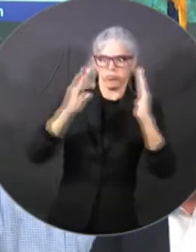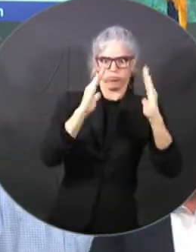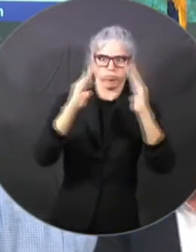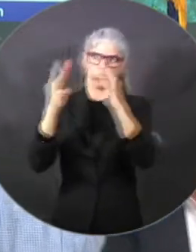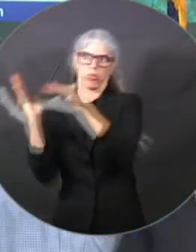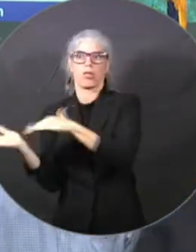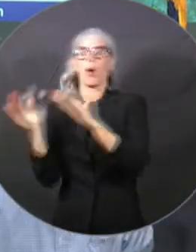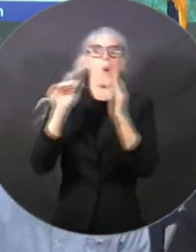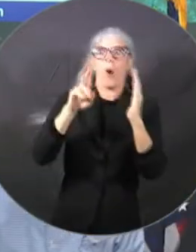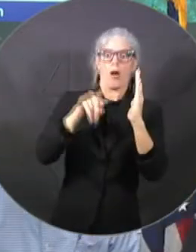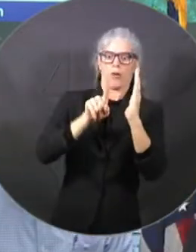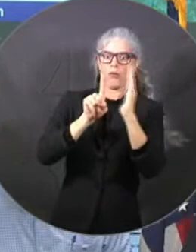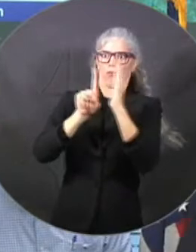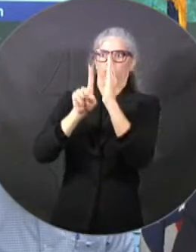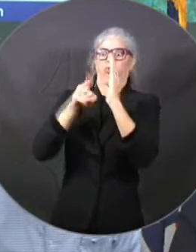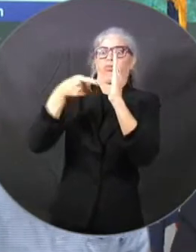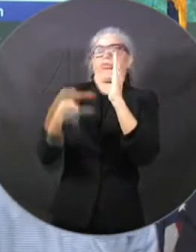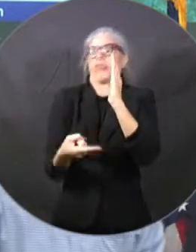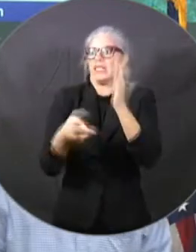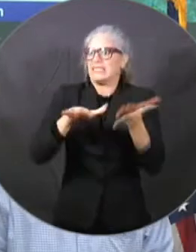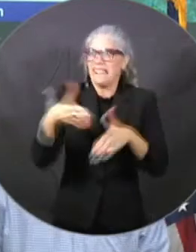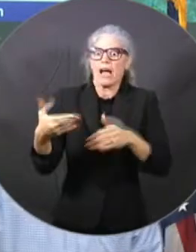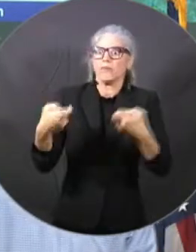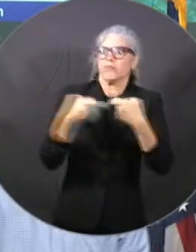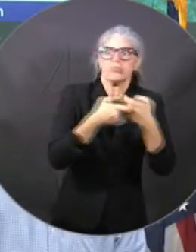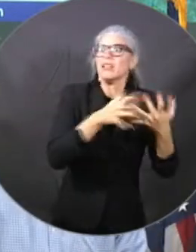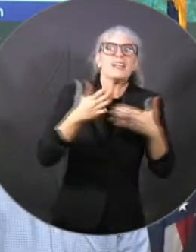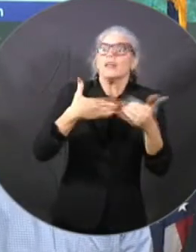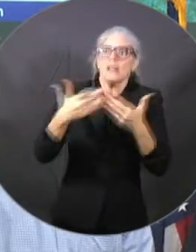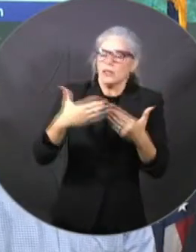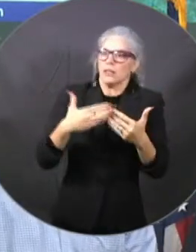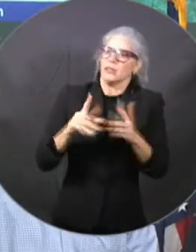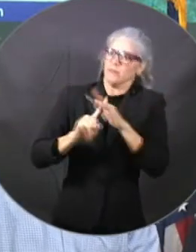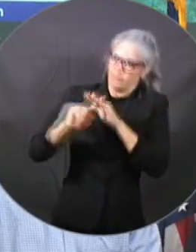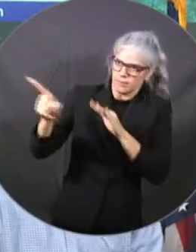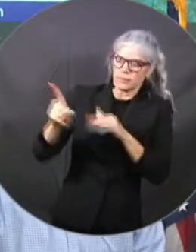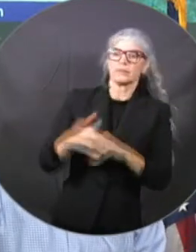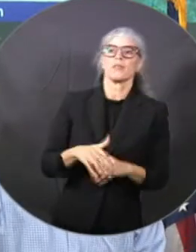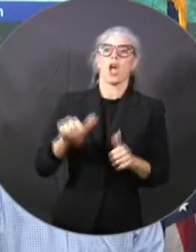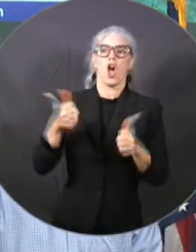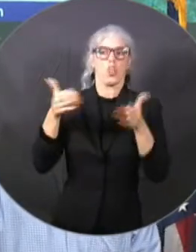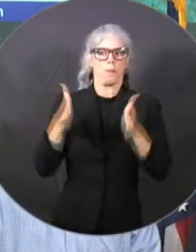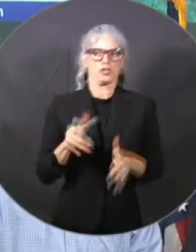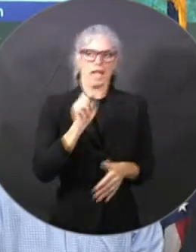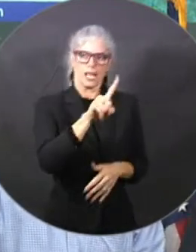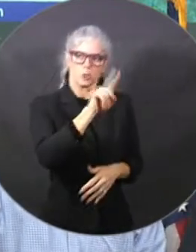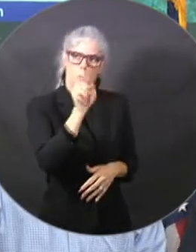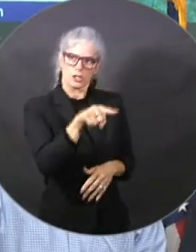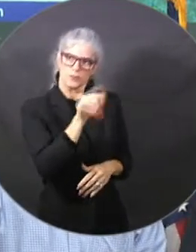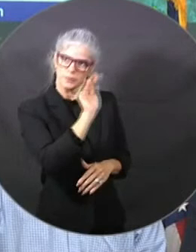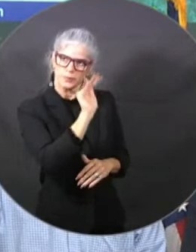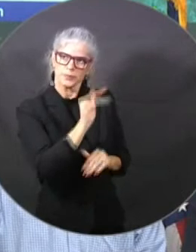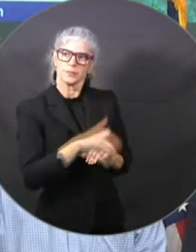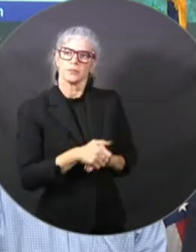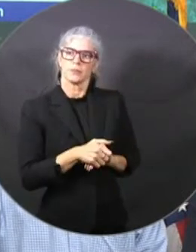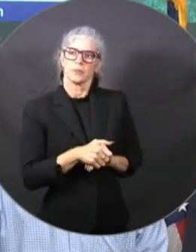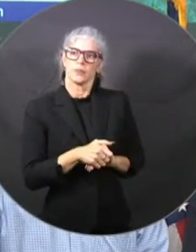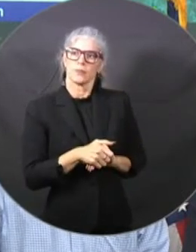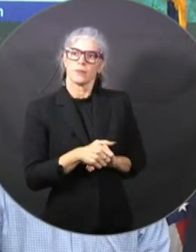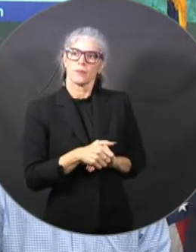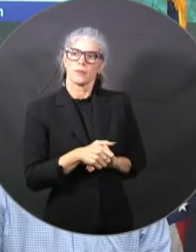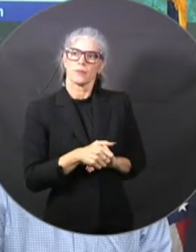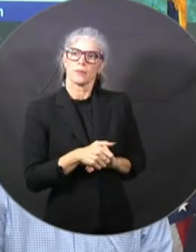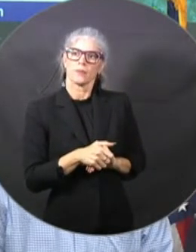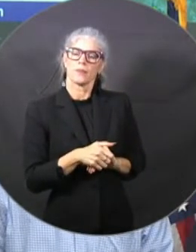that we should be knocking on wood that a major hurricane doesn't happen as we wait for insurance reforms to